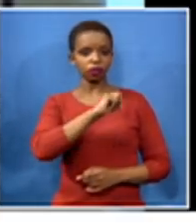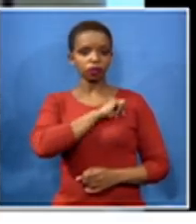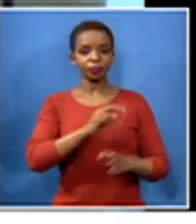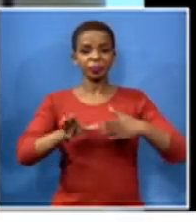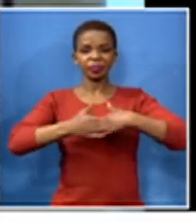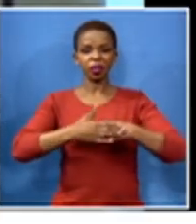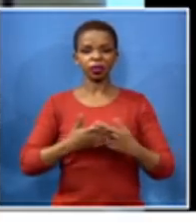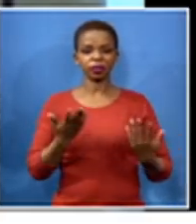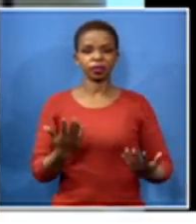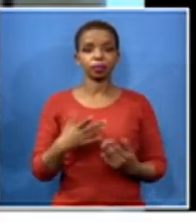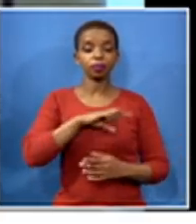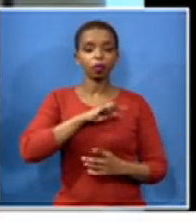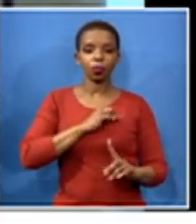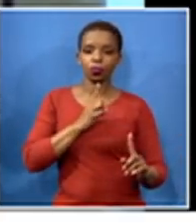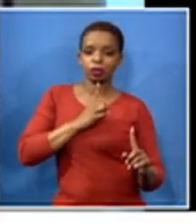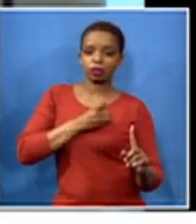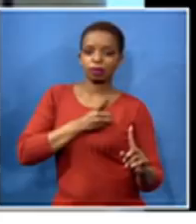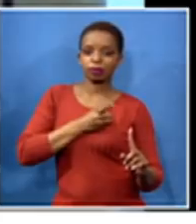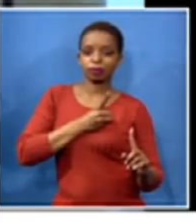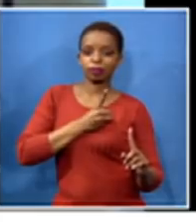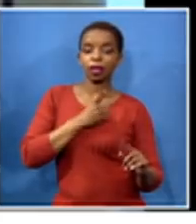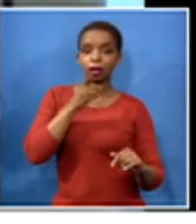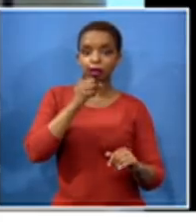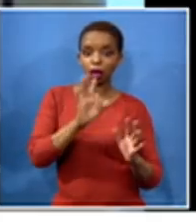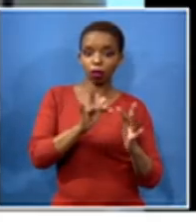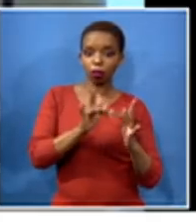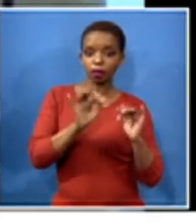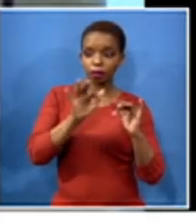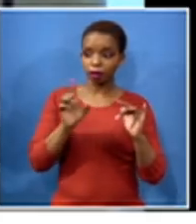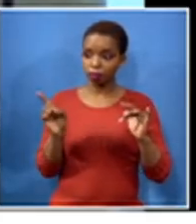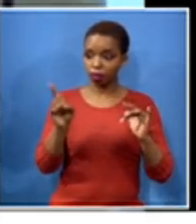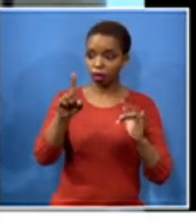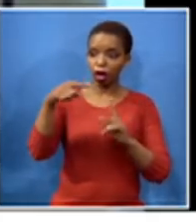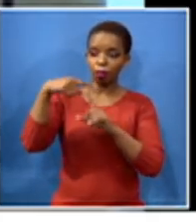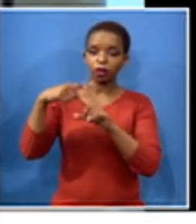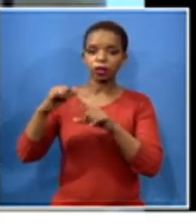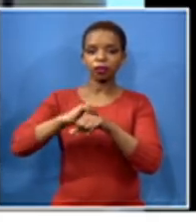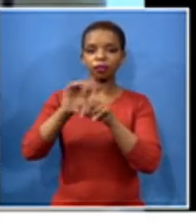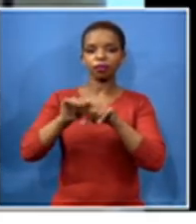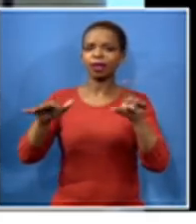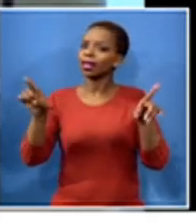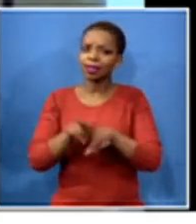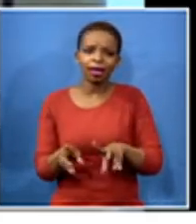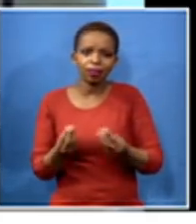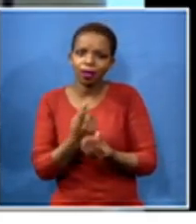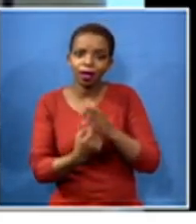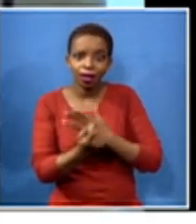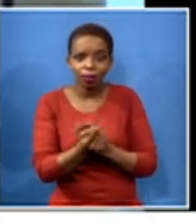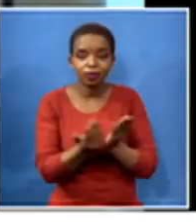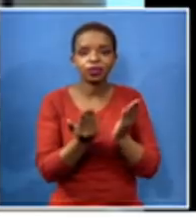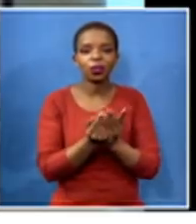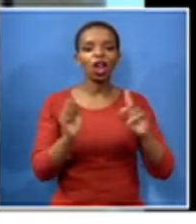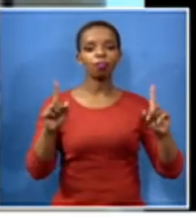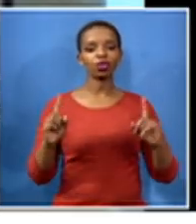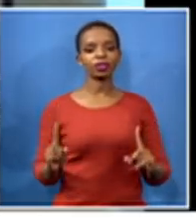uh contact with people who were covert 19 the same people that went to schools with principals checking